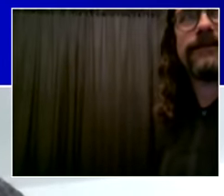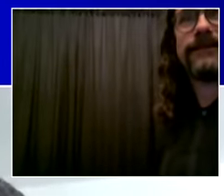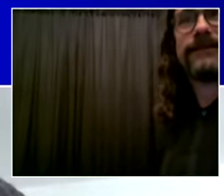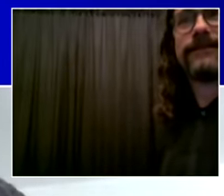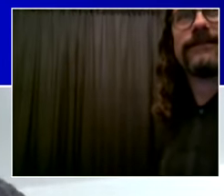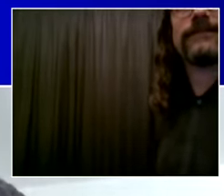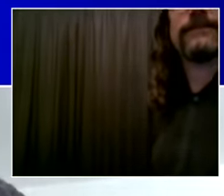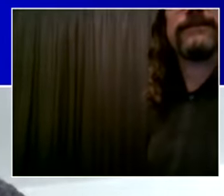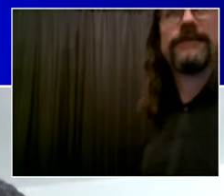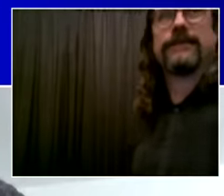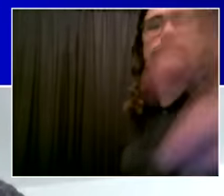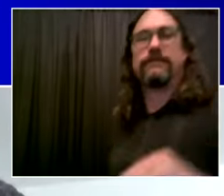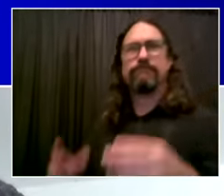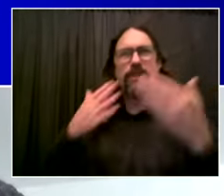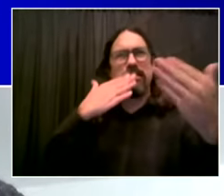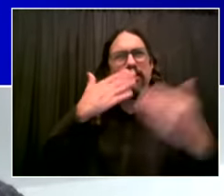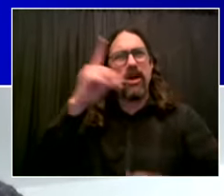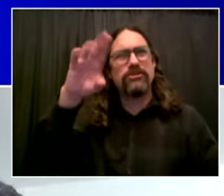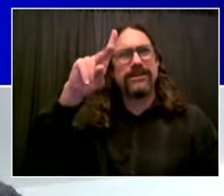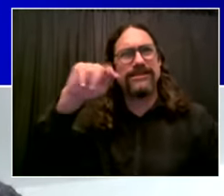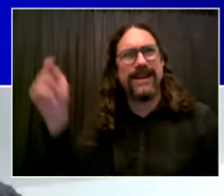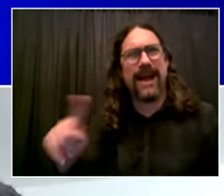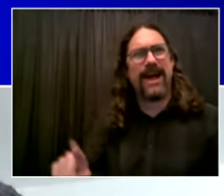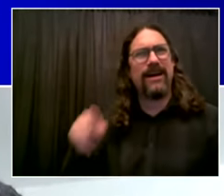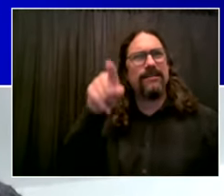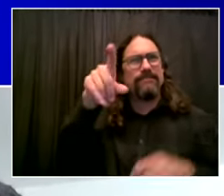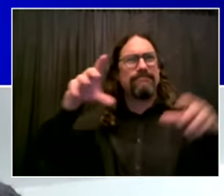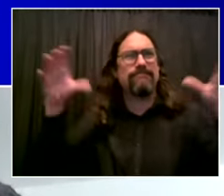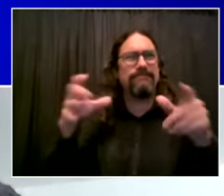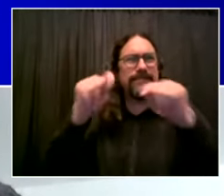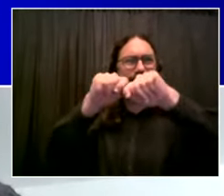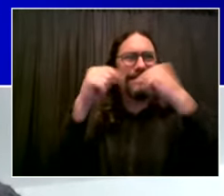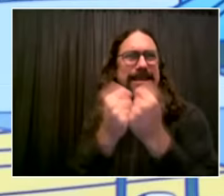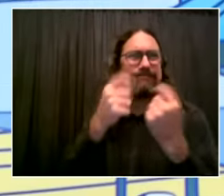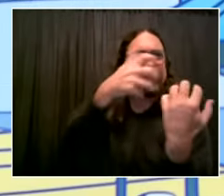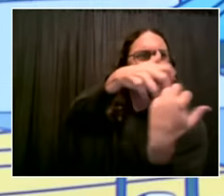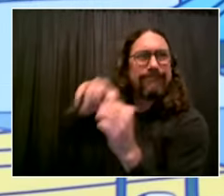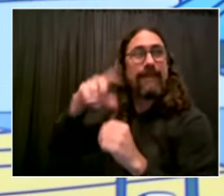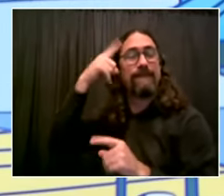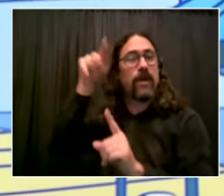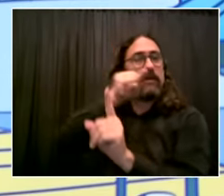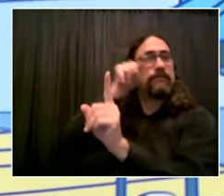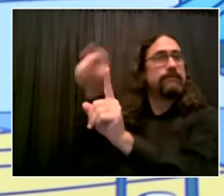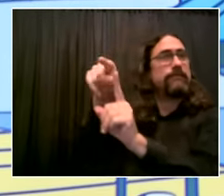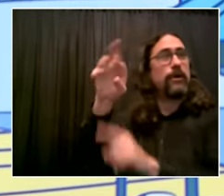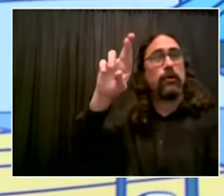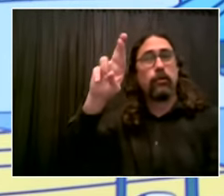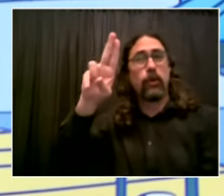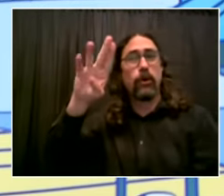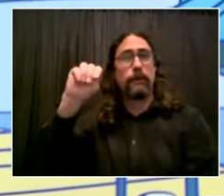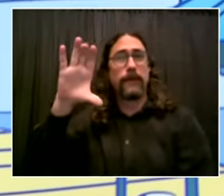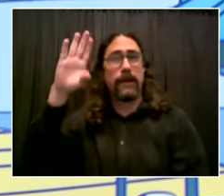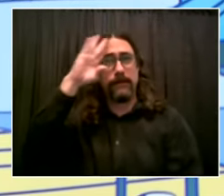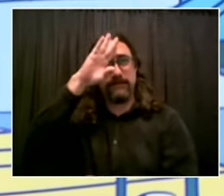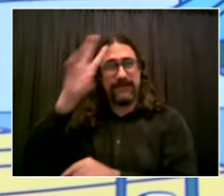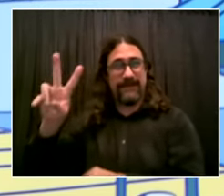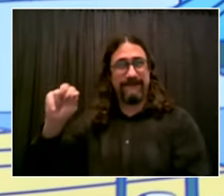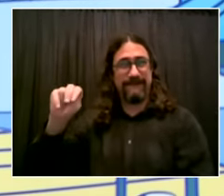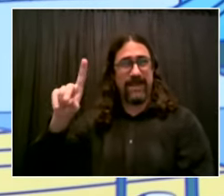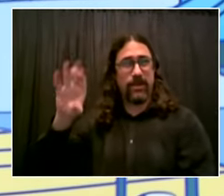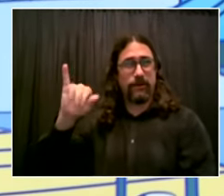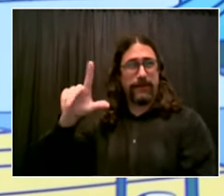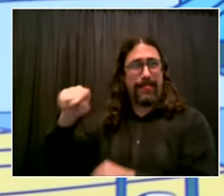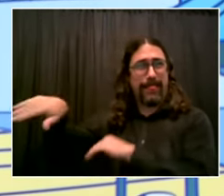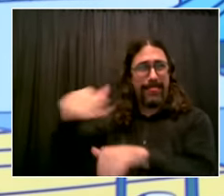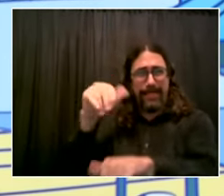vanderbilt a center of excellence so all staten islanders know the help is there and comprehensive care all the elements